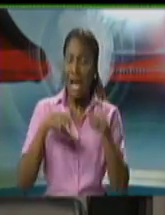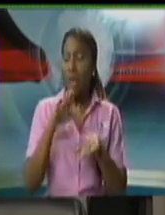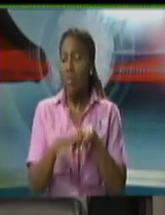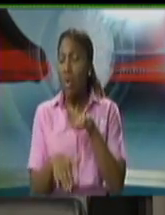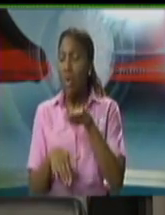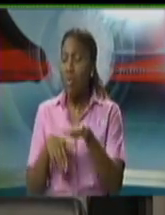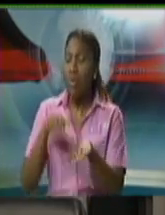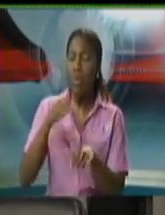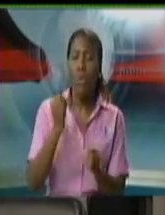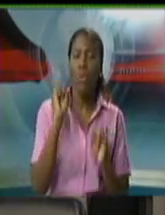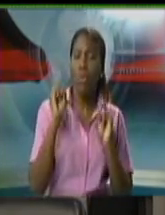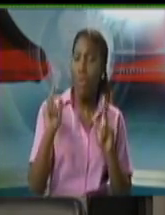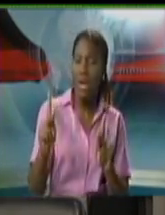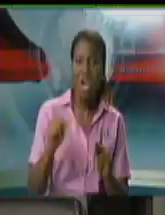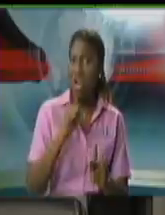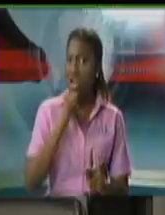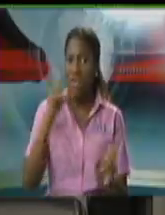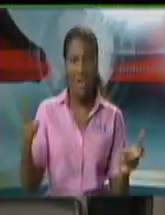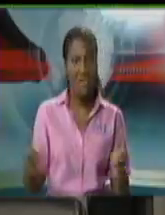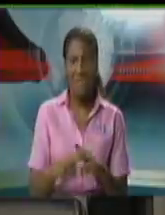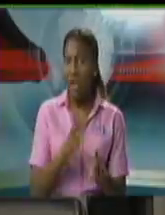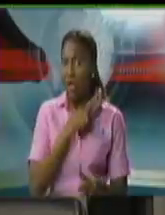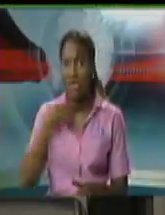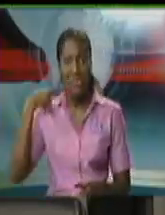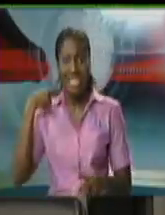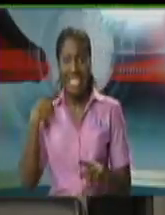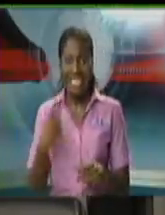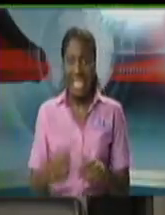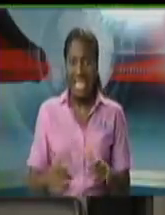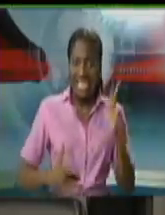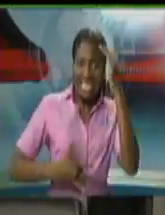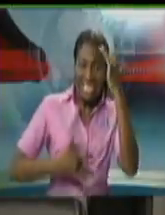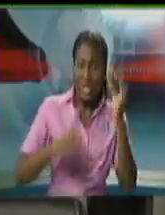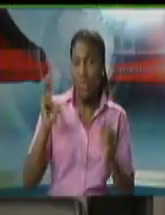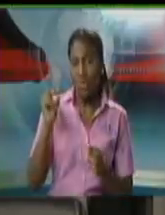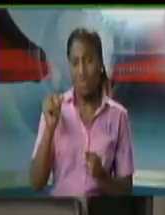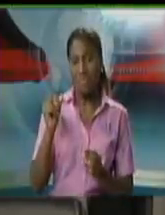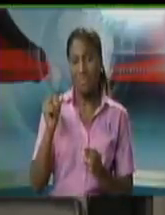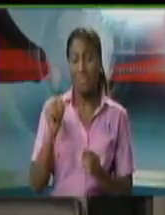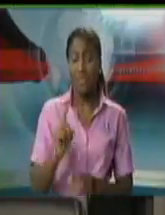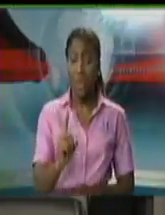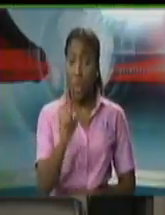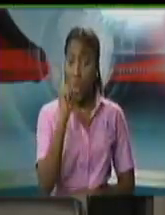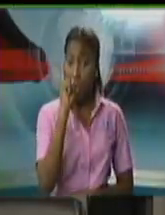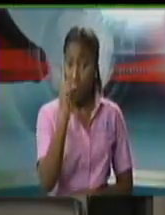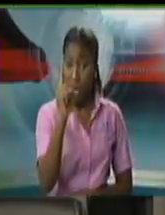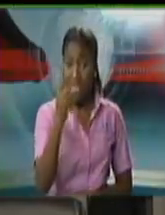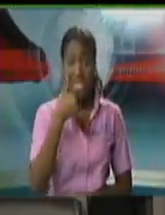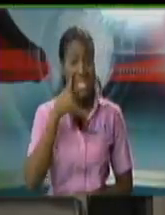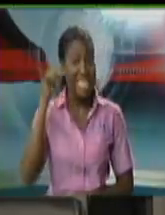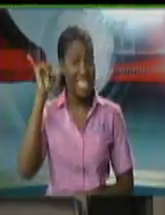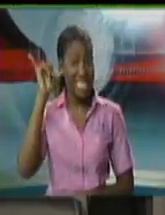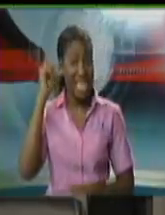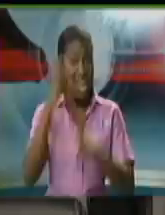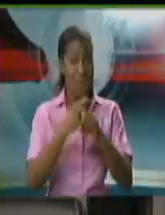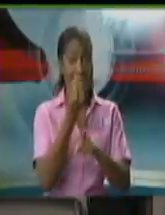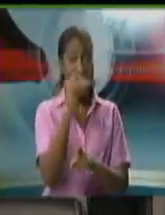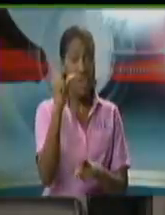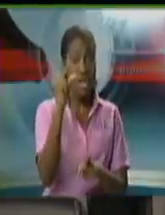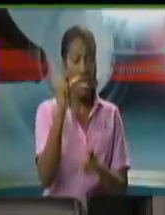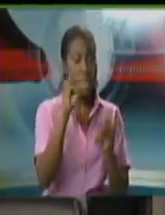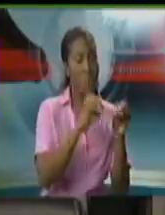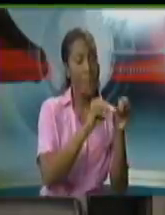and low-risk persons. One yesterday was sent from Sangri Grandi back to